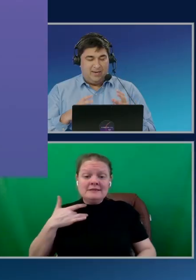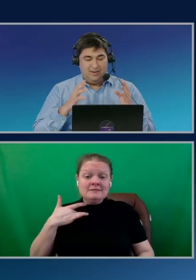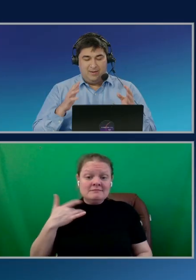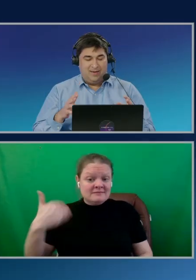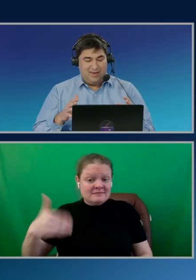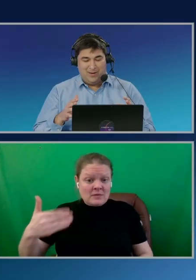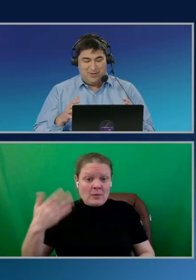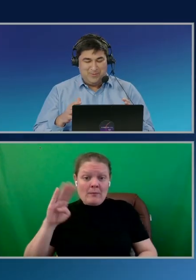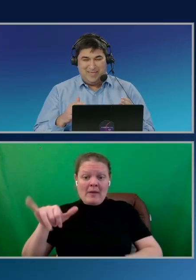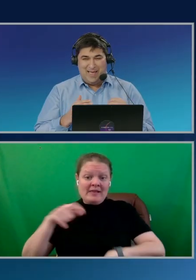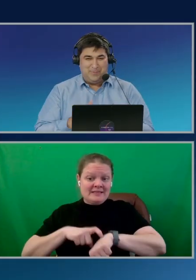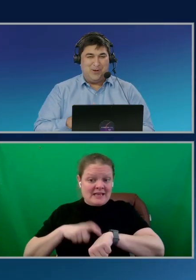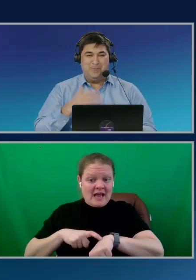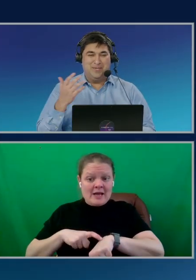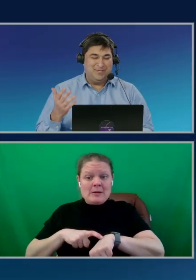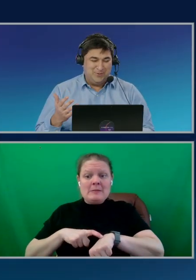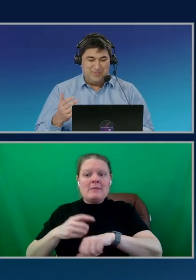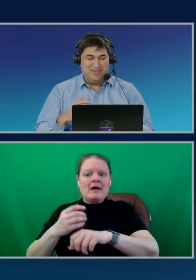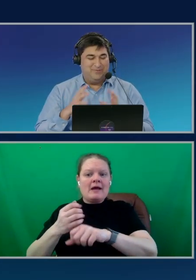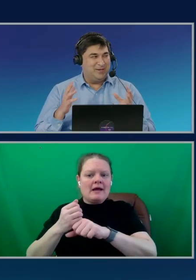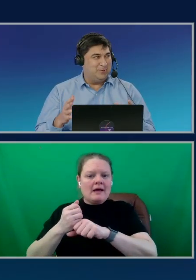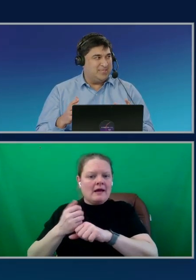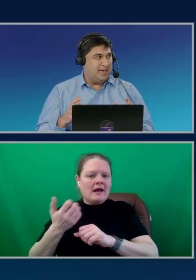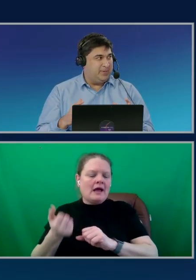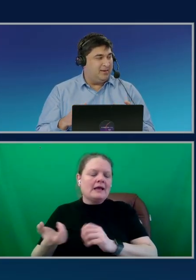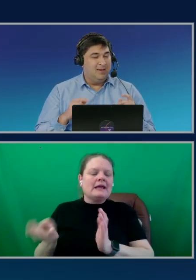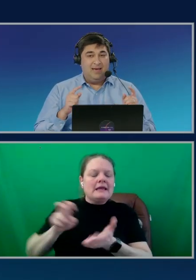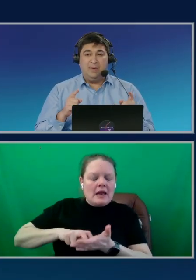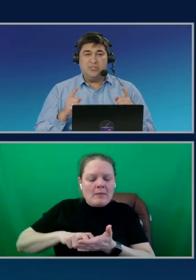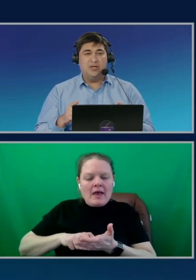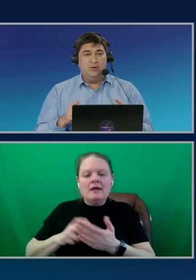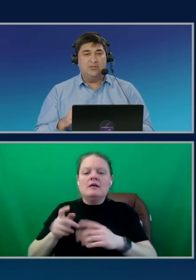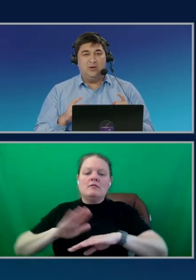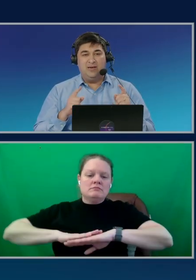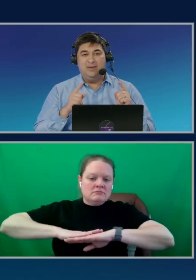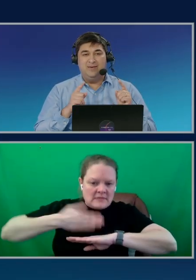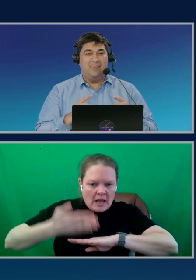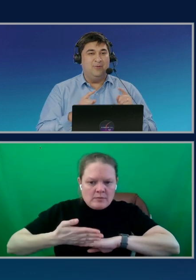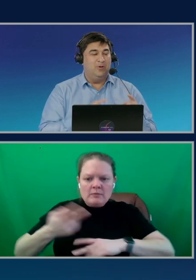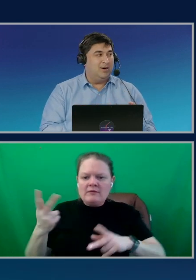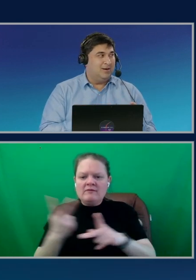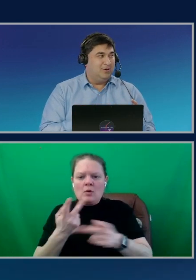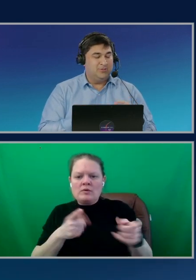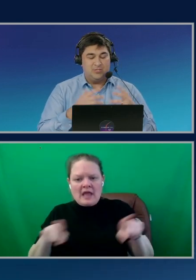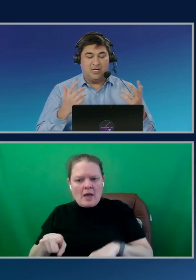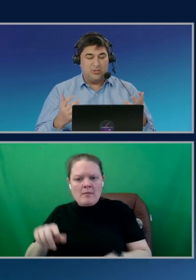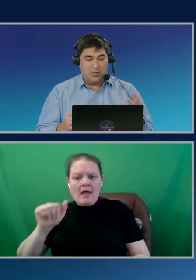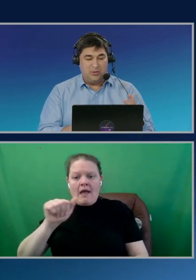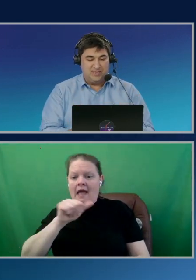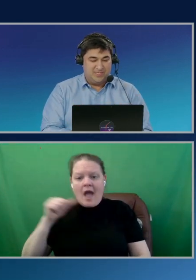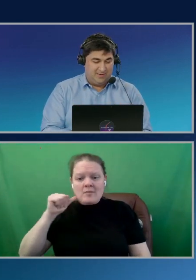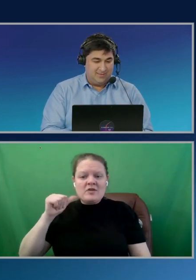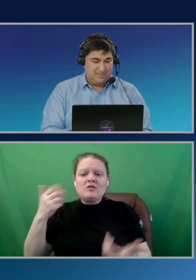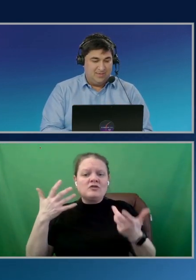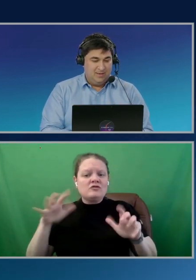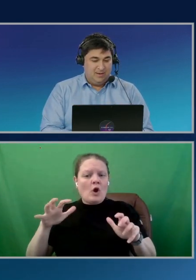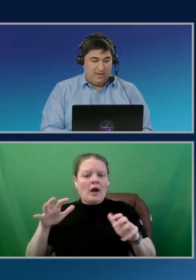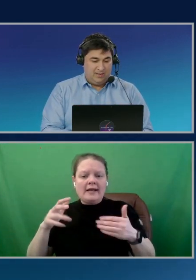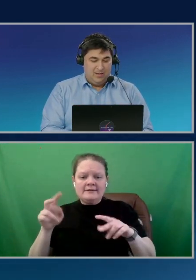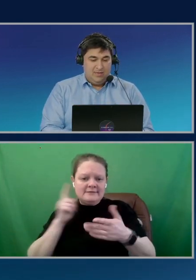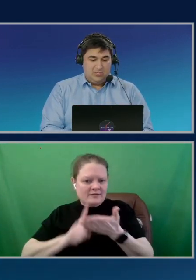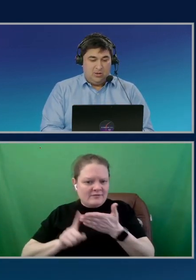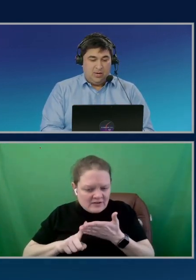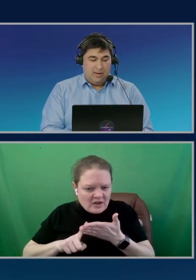I get out of bed, get onto my laptop, turn open and figure out what's happening. Amazon Q has already done the work to start showing you some signals,